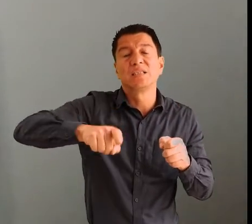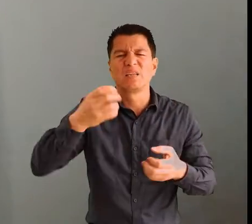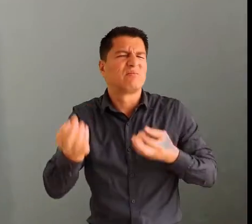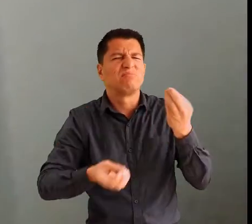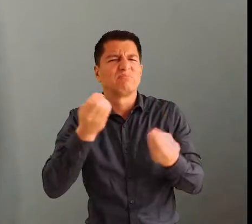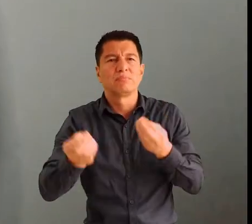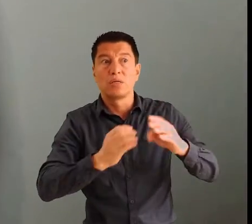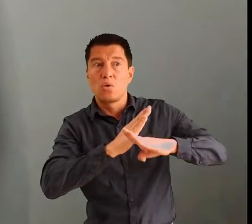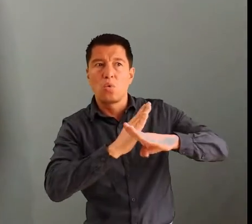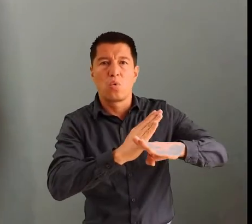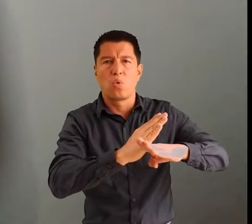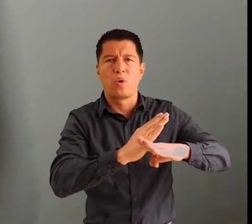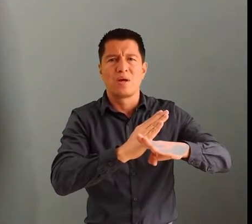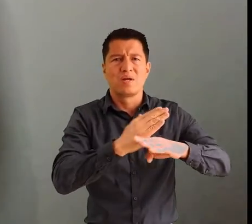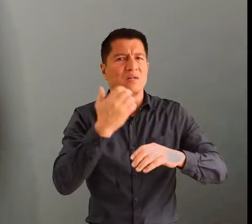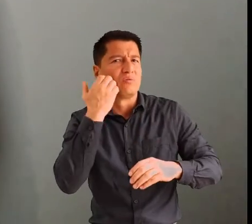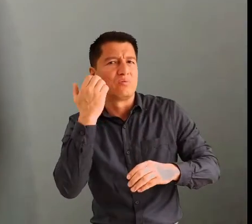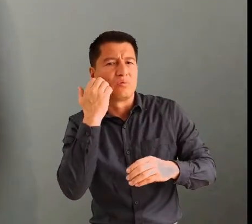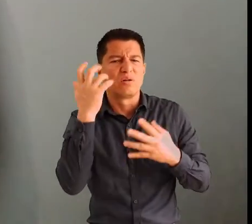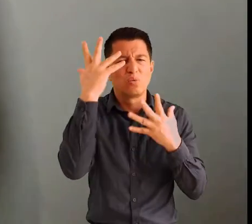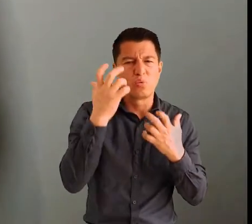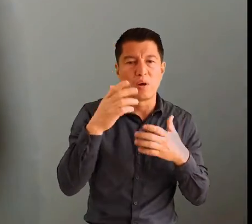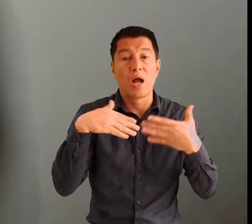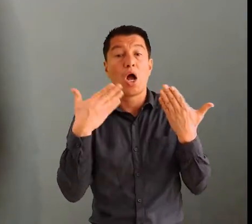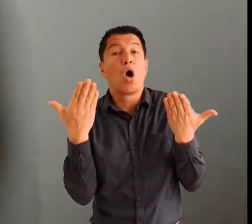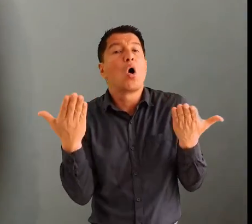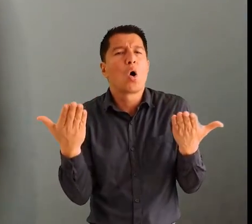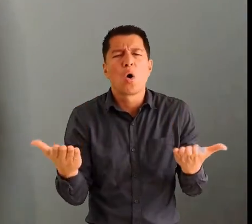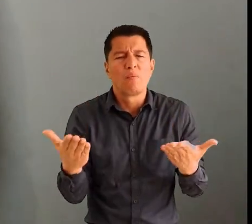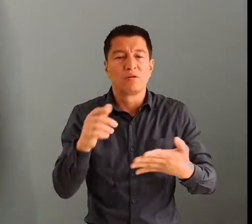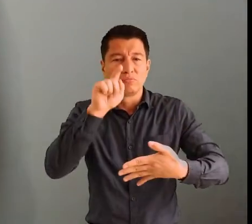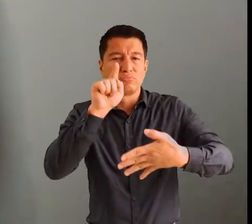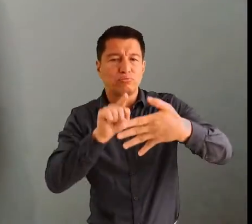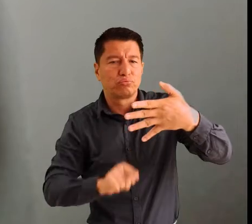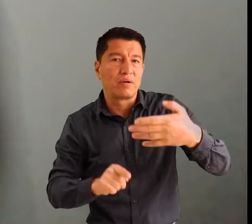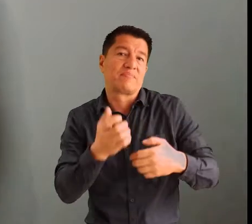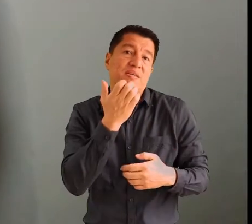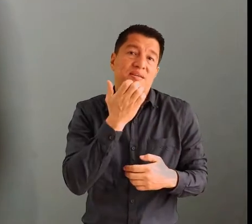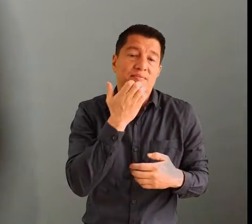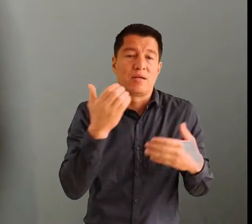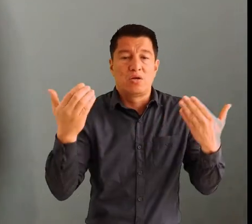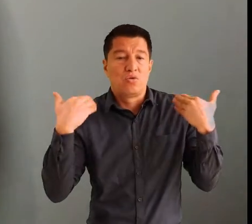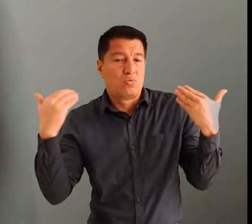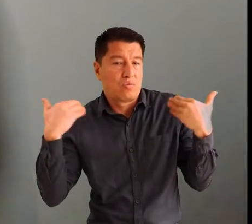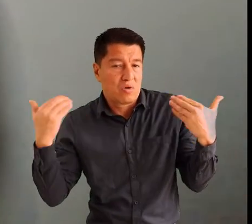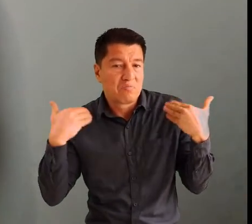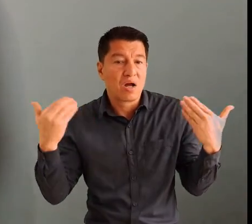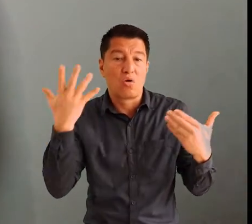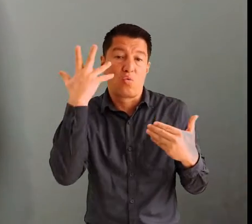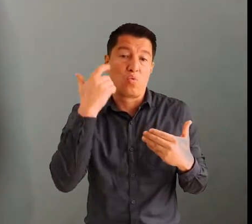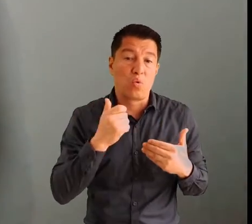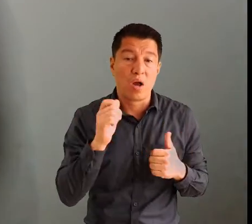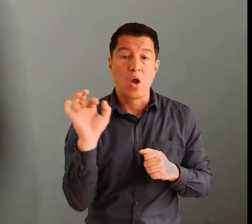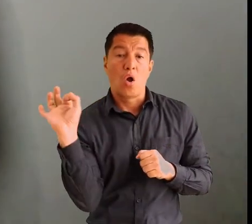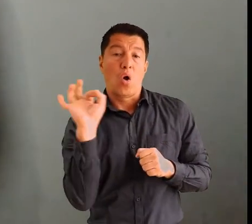a number of things that people usually do in order to avoid depression symptoms. For example, regular exercise helps to